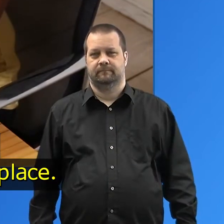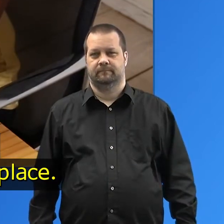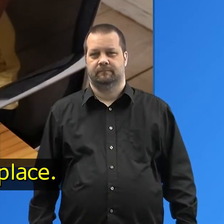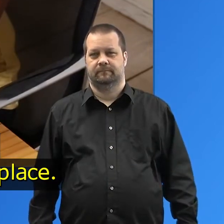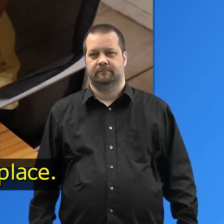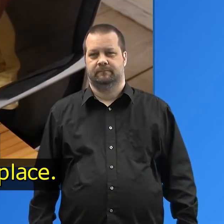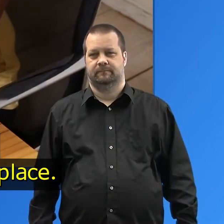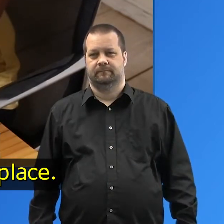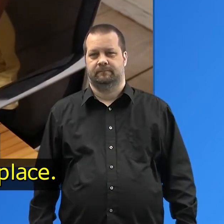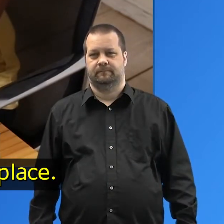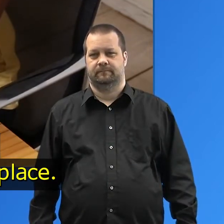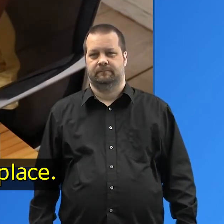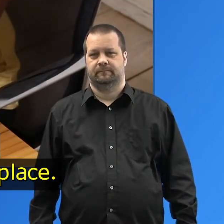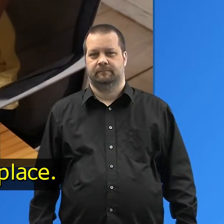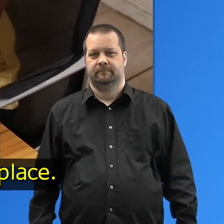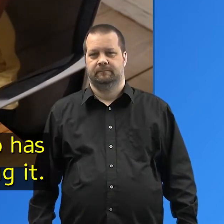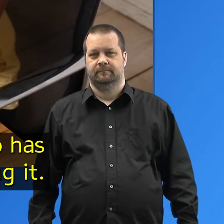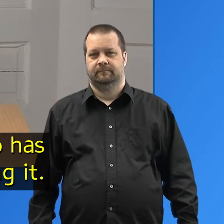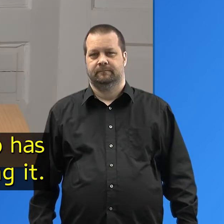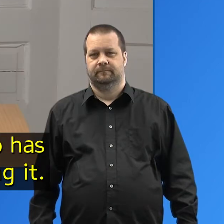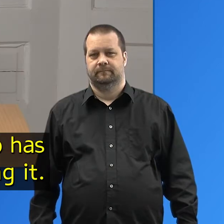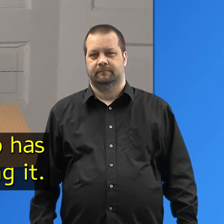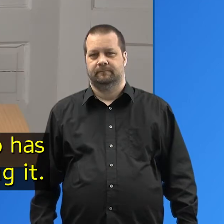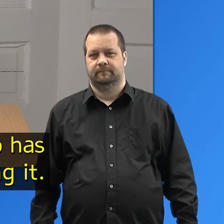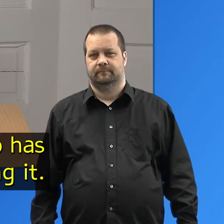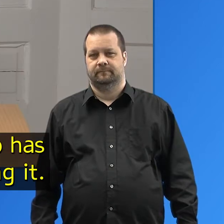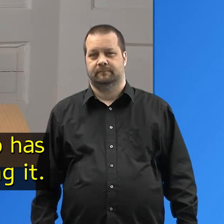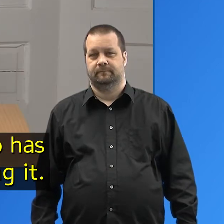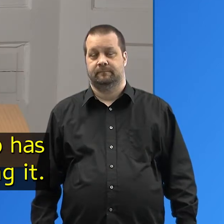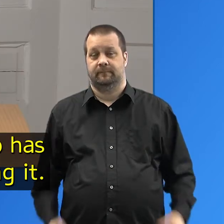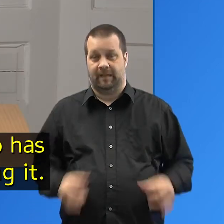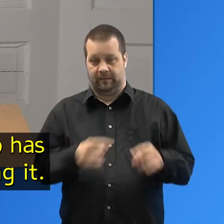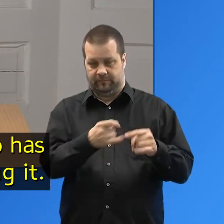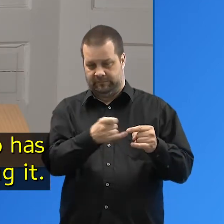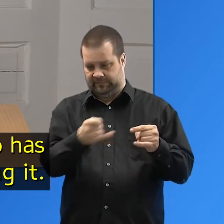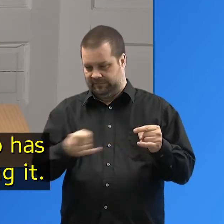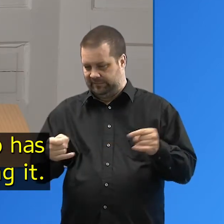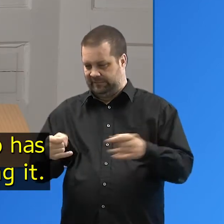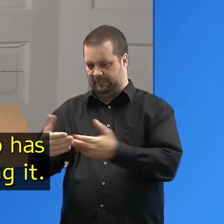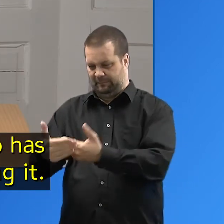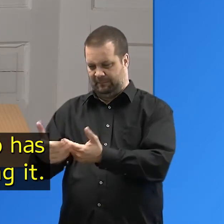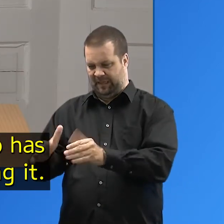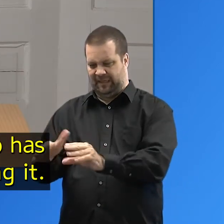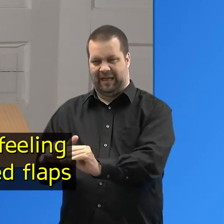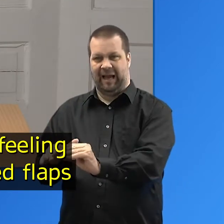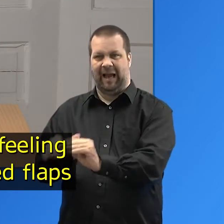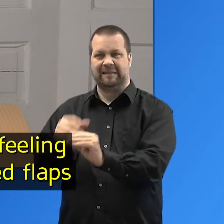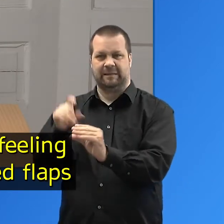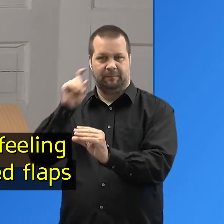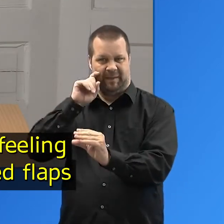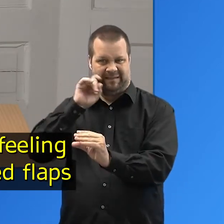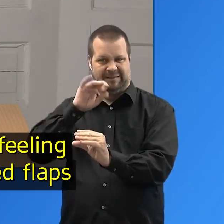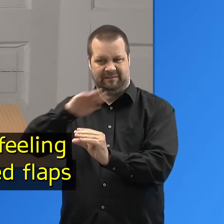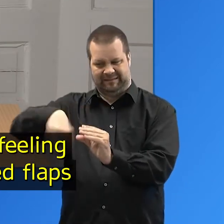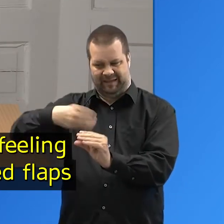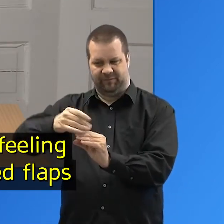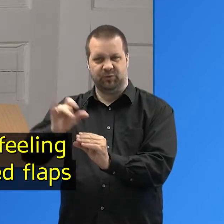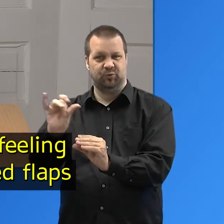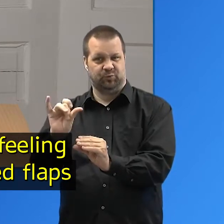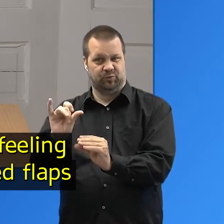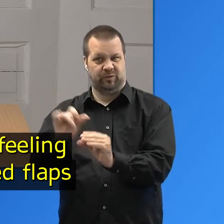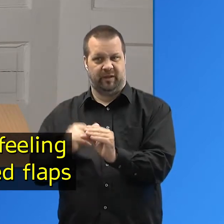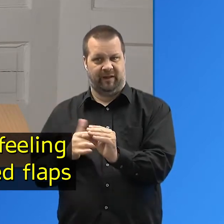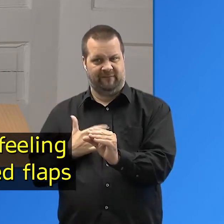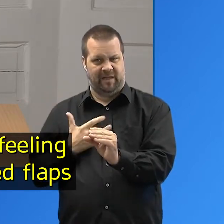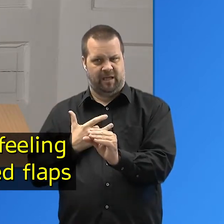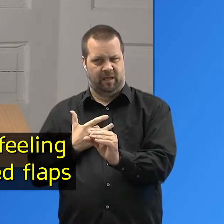and hear it click into place. The power brick also has a plastic film covering it. It can be removed by